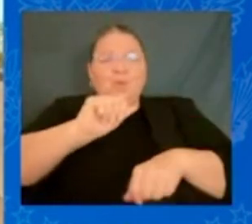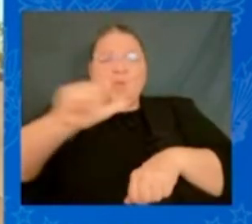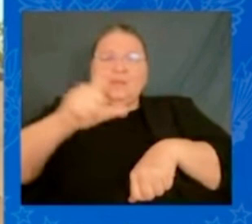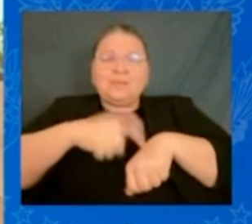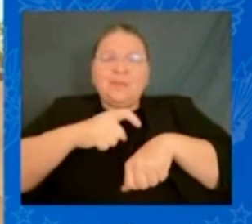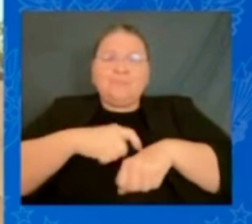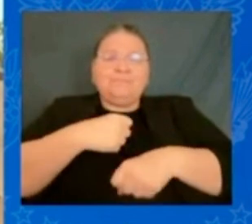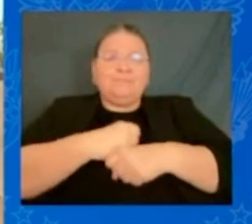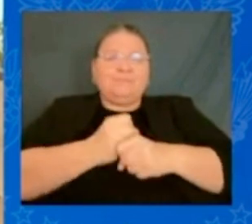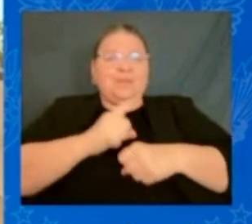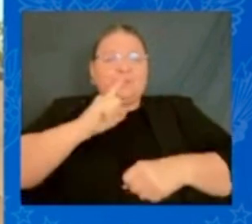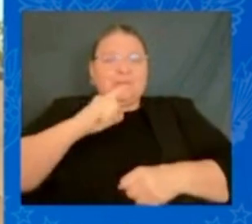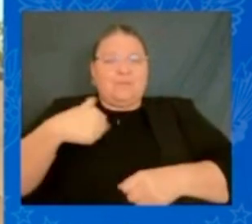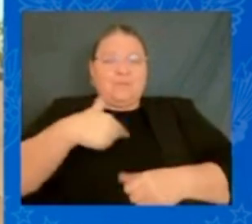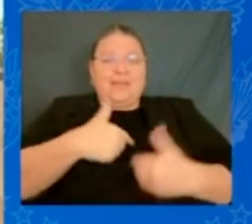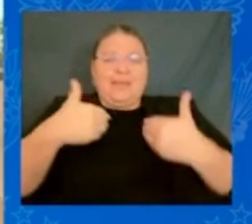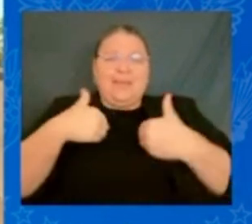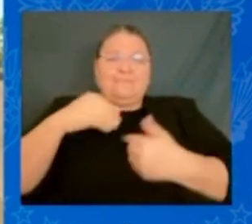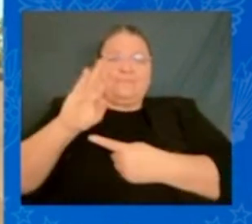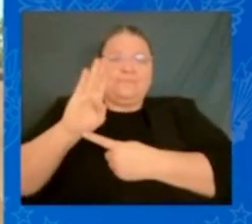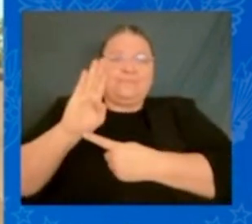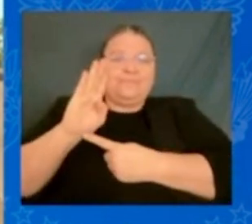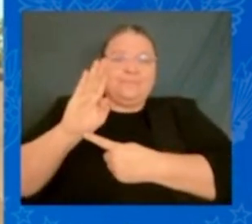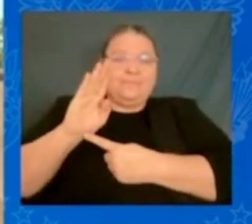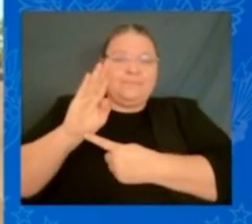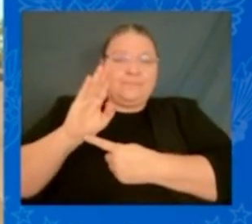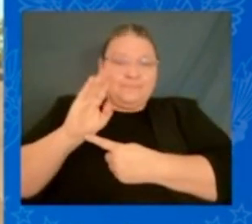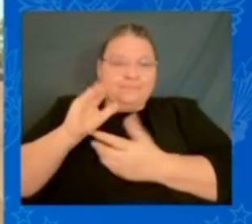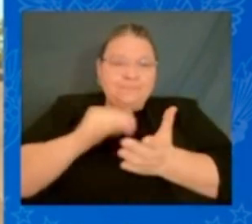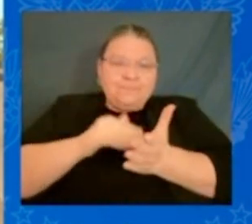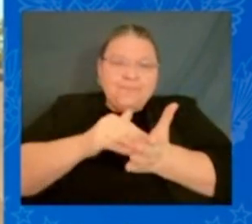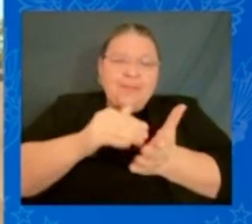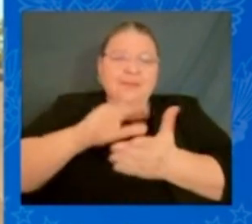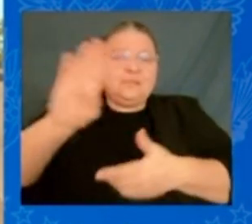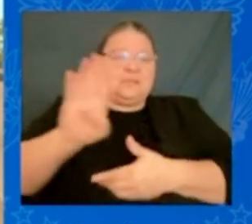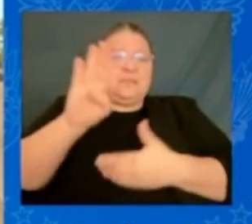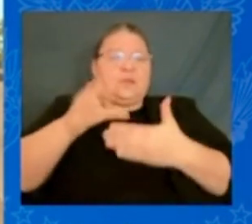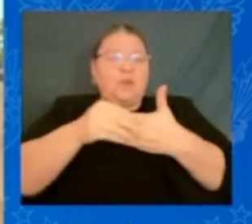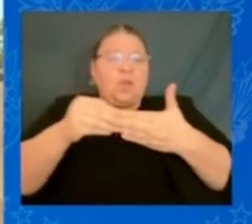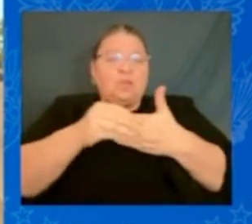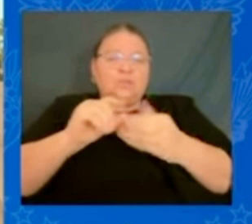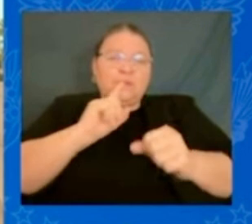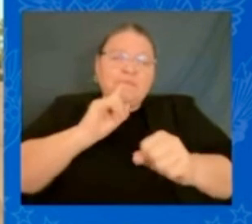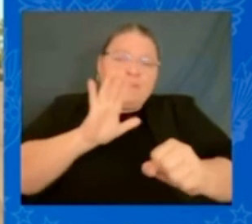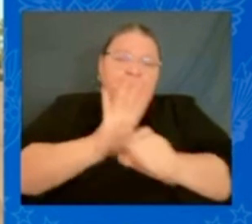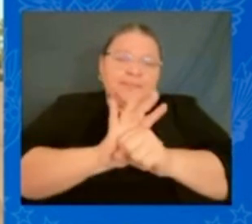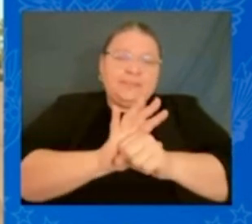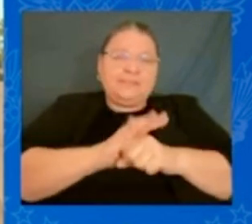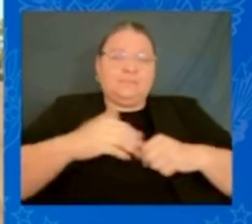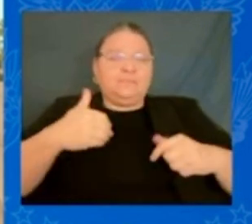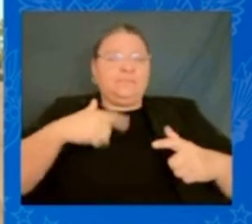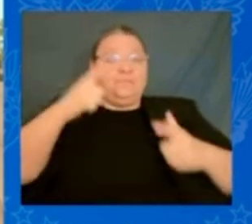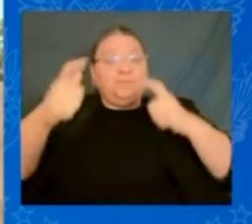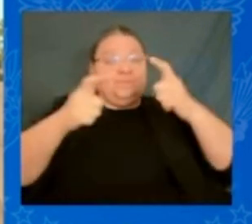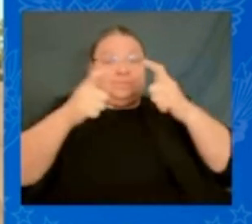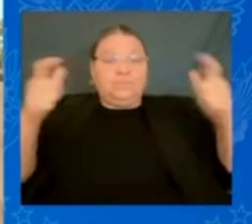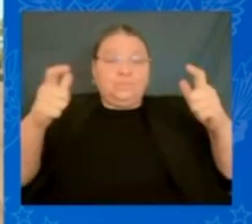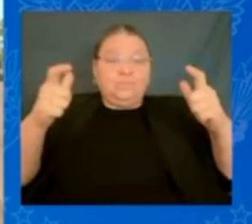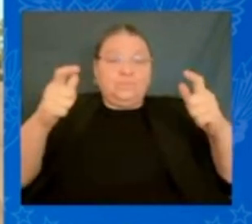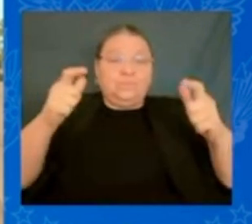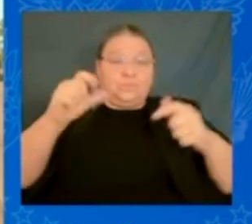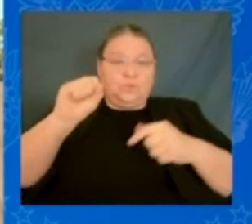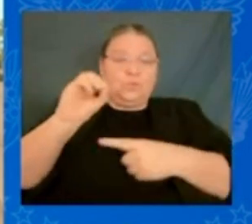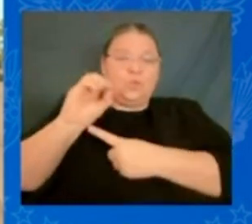dollars committed to build Africa. Angola is going to have the largest solar facility in all of Africa. We're investing in Africa